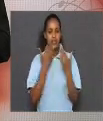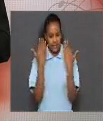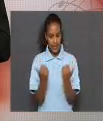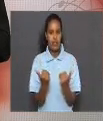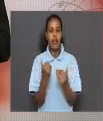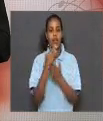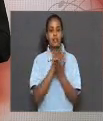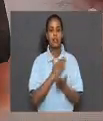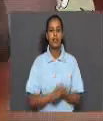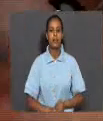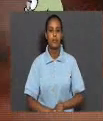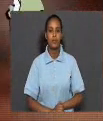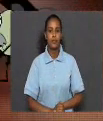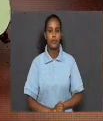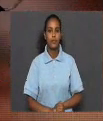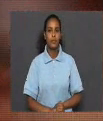lesson.